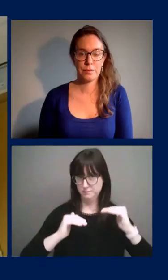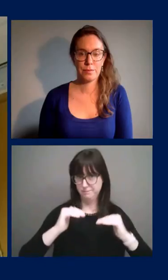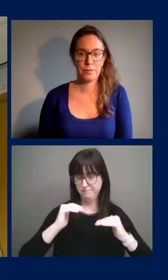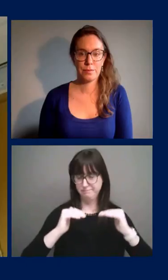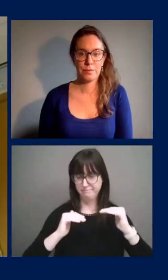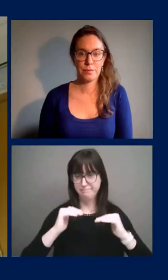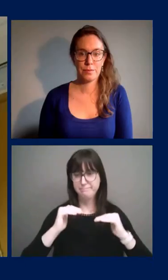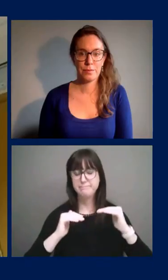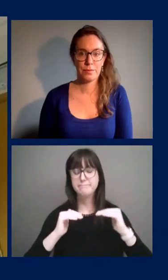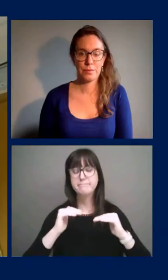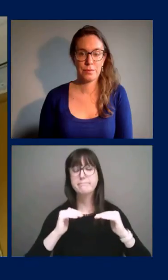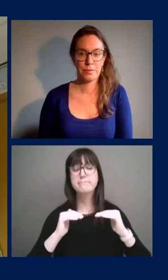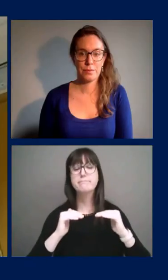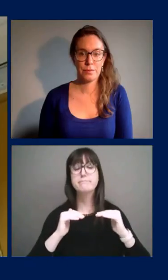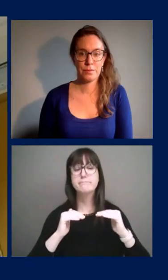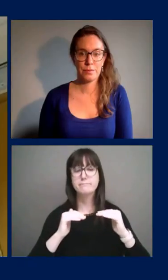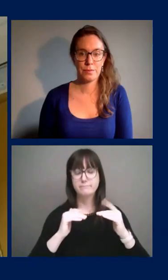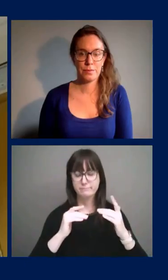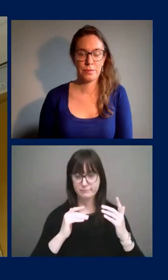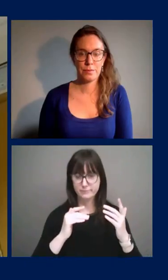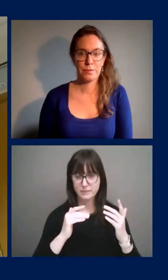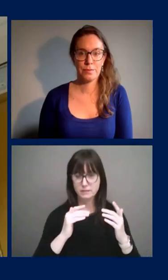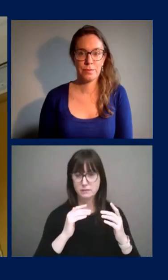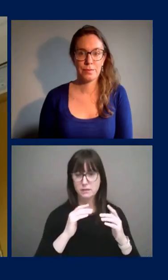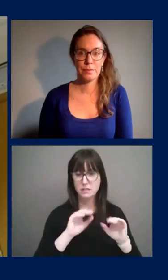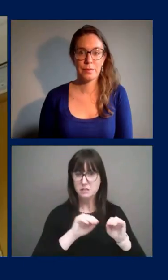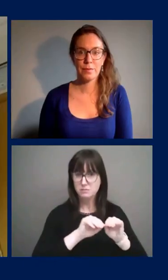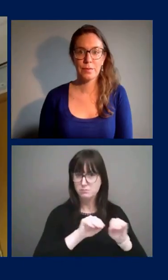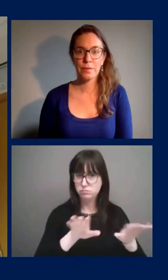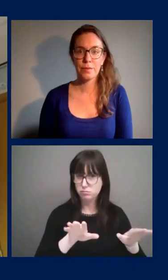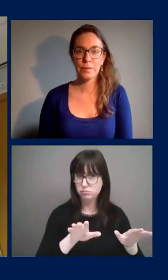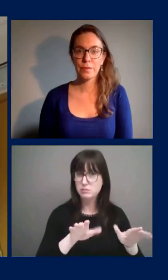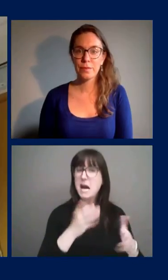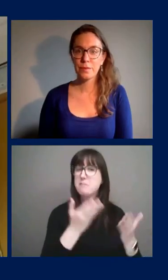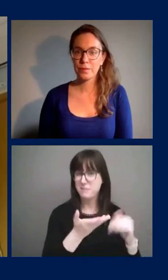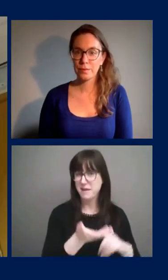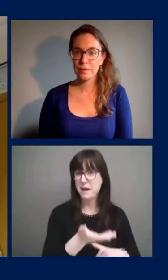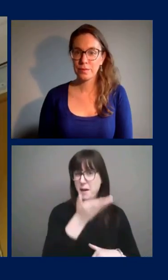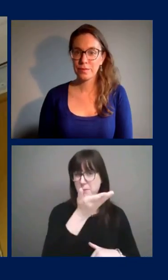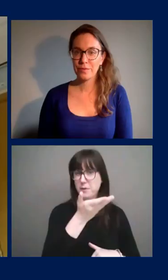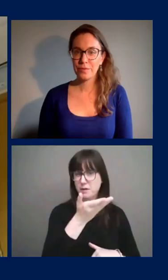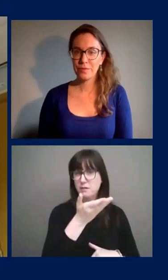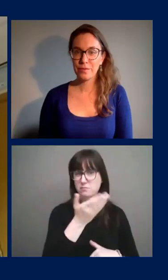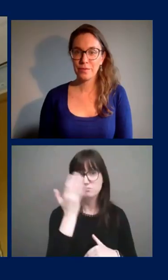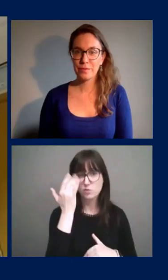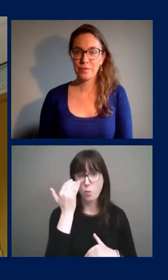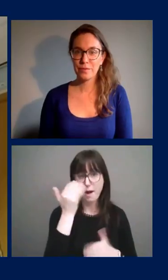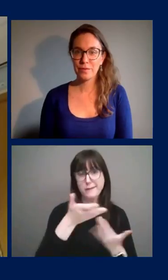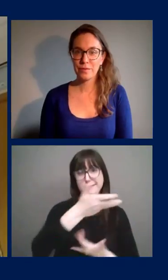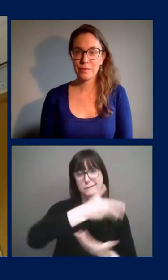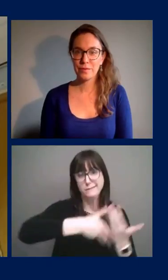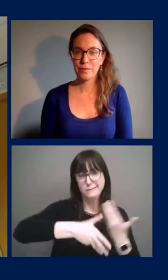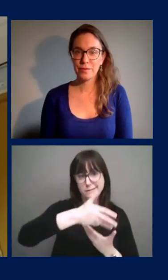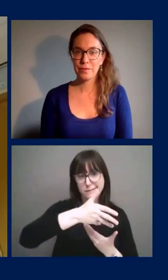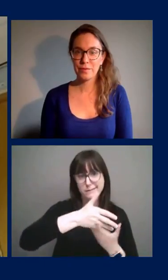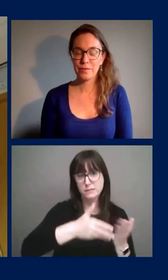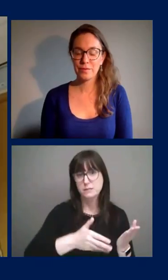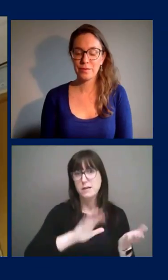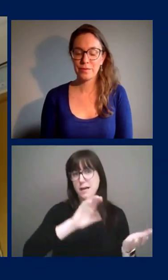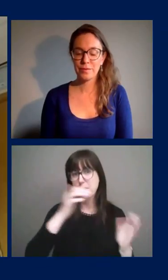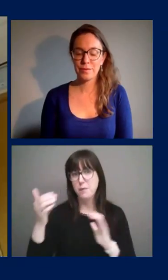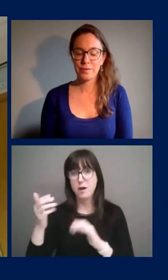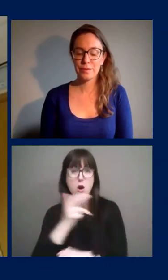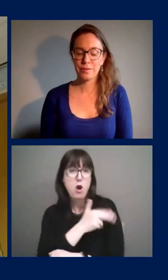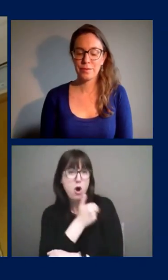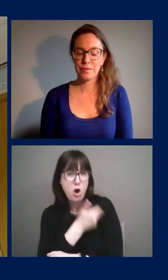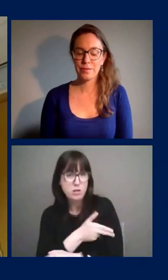level of infection in our community, um, that may go up, uh, with more interaction and the hospital capacity and the public